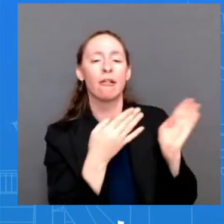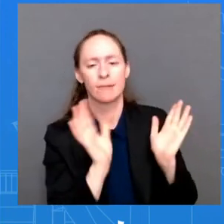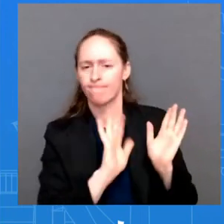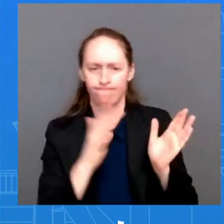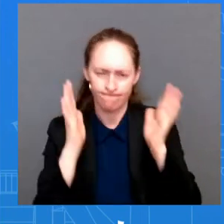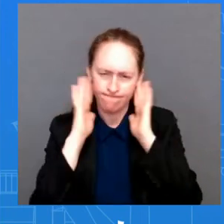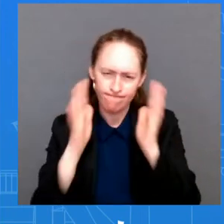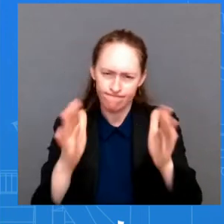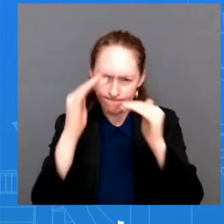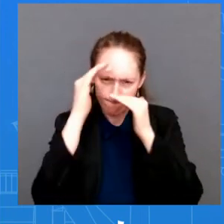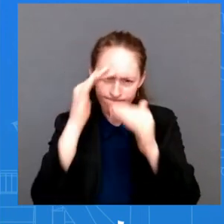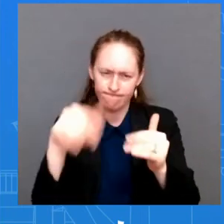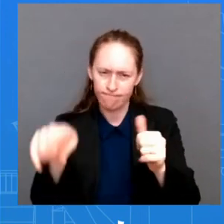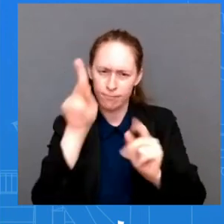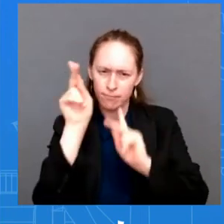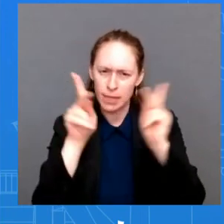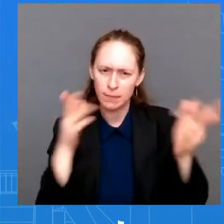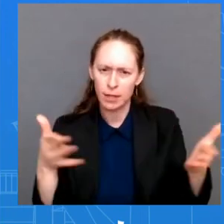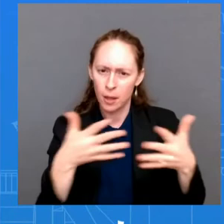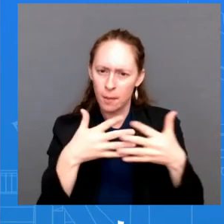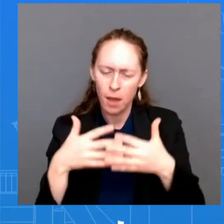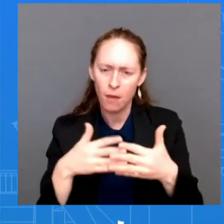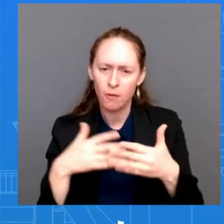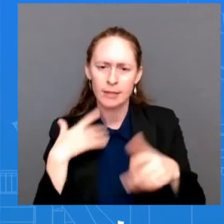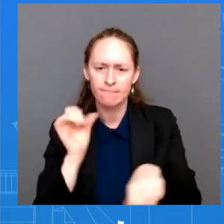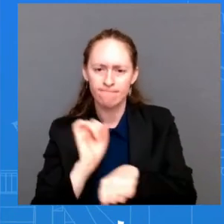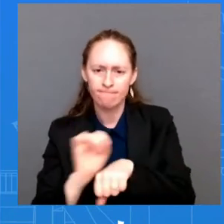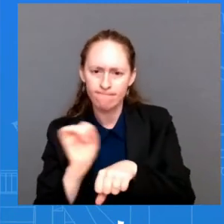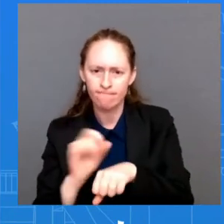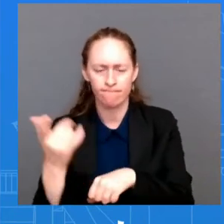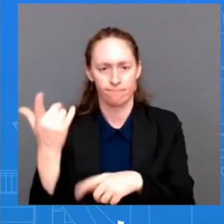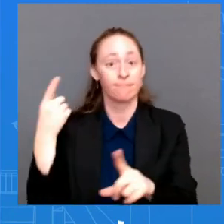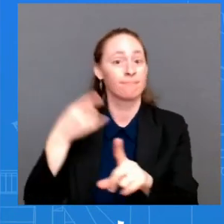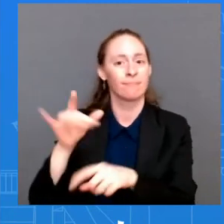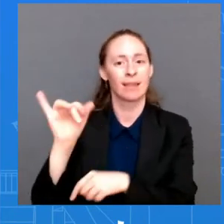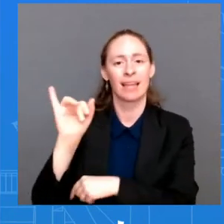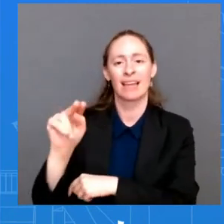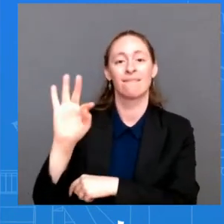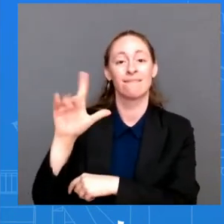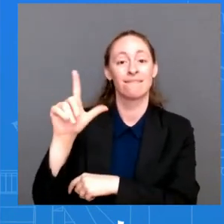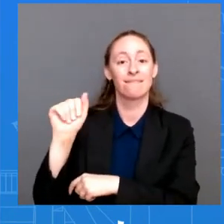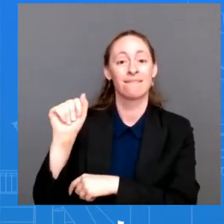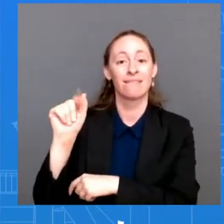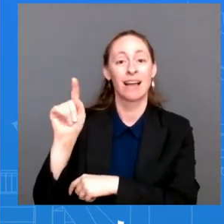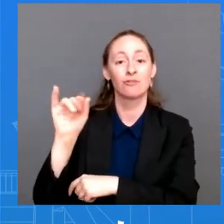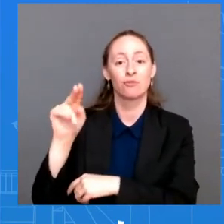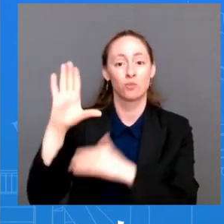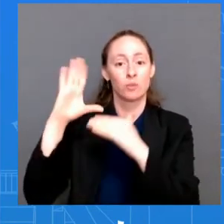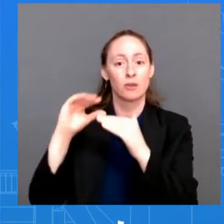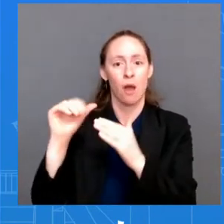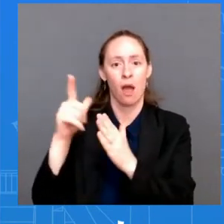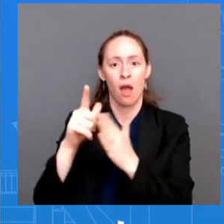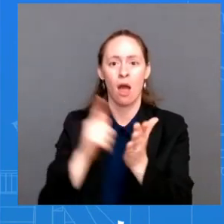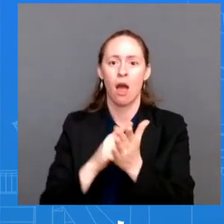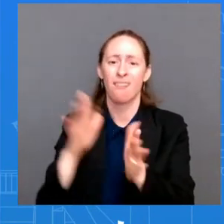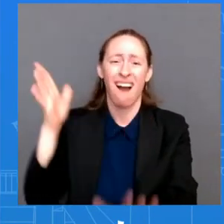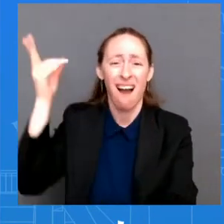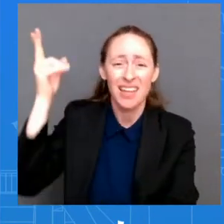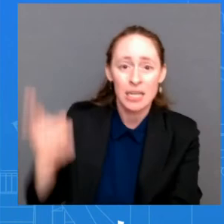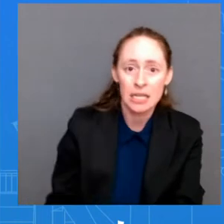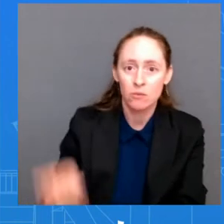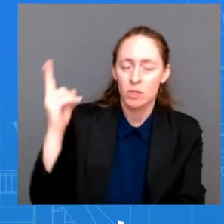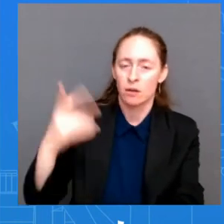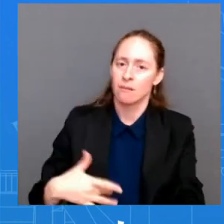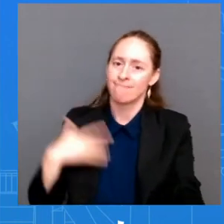about the inflation uh reduction act which is which is historic as i just laid out which is incredibly important as we talk about